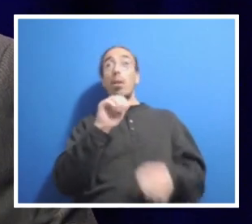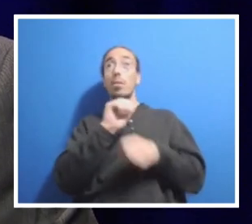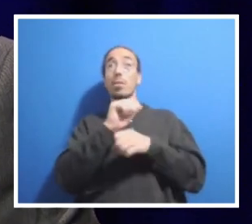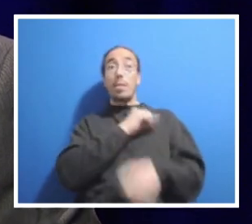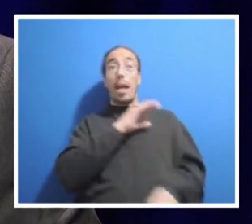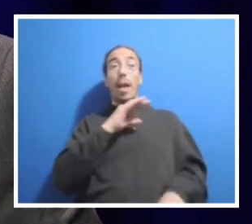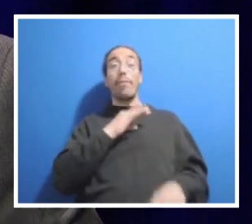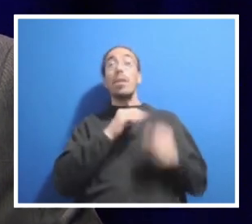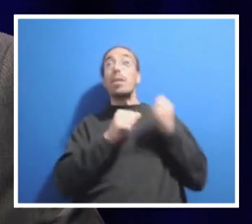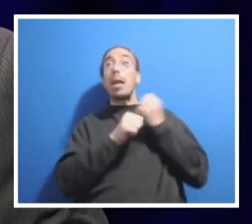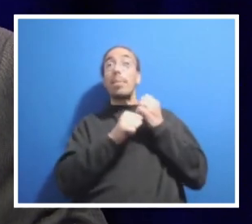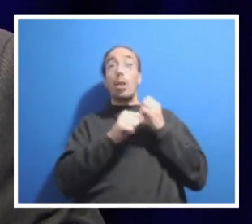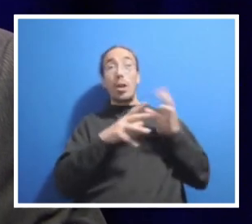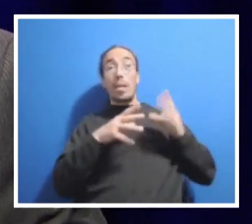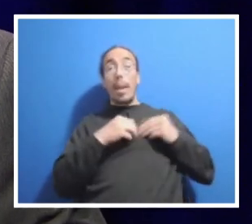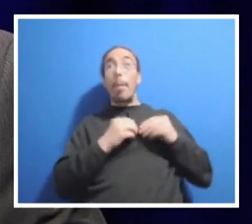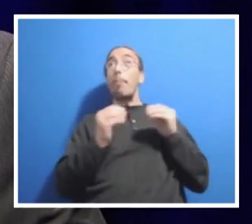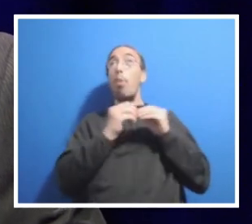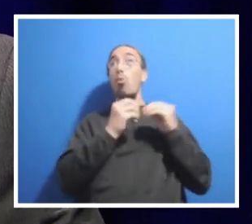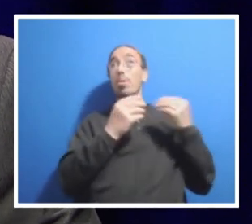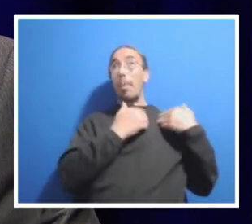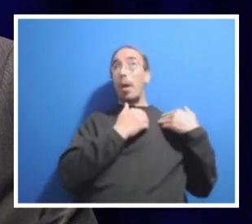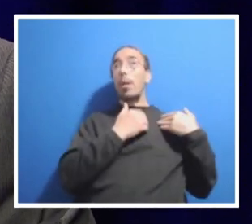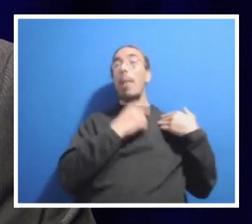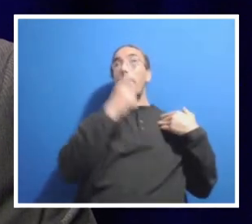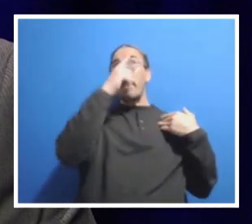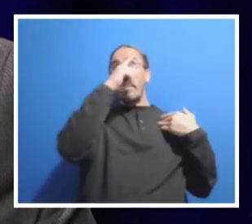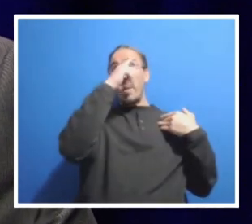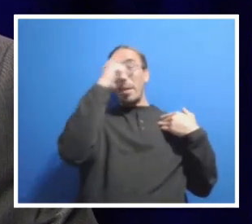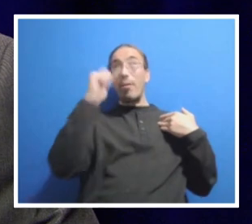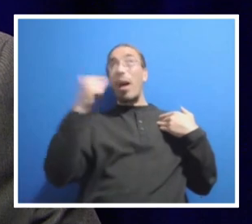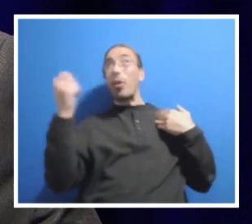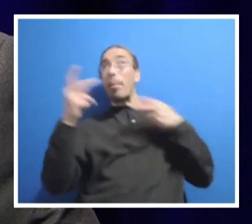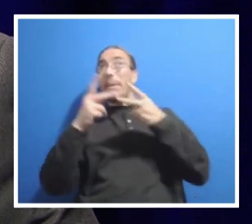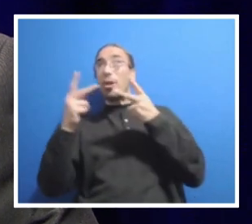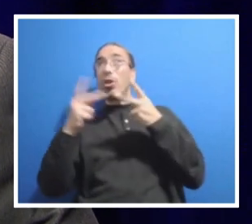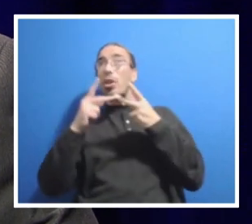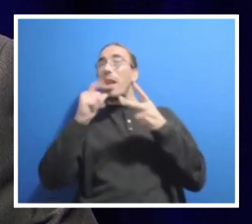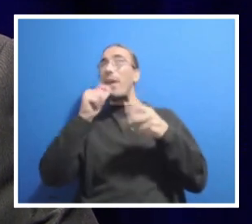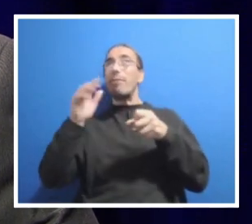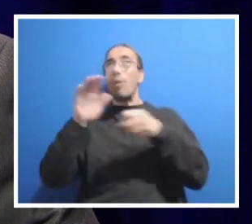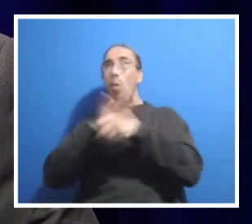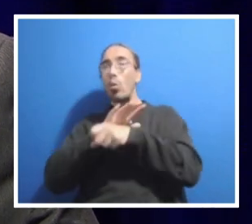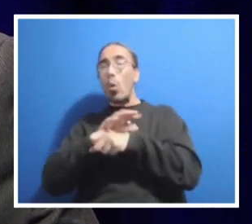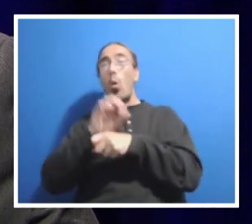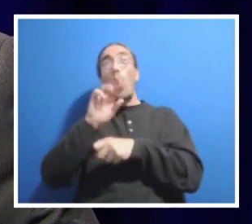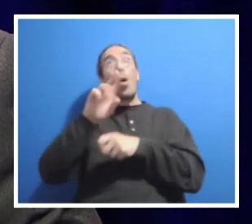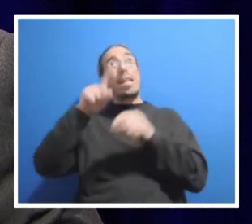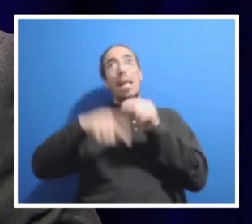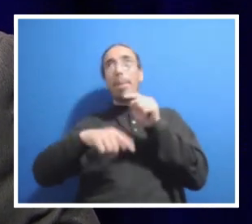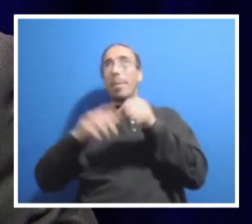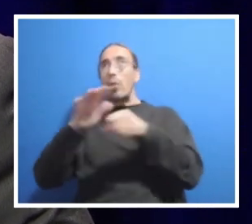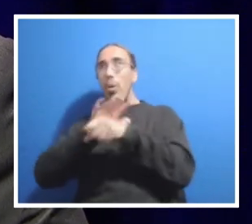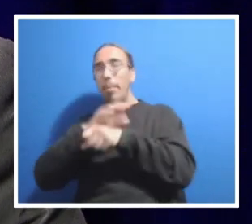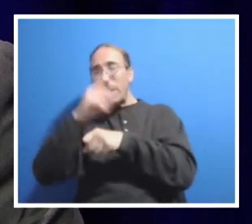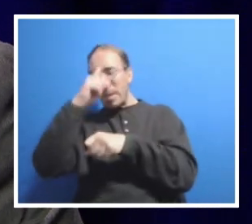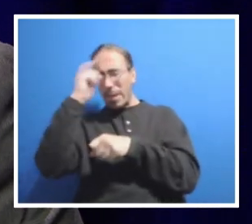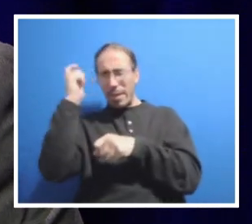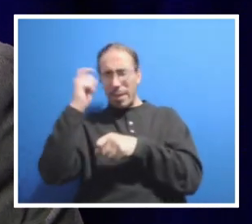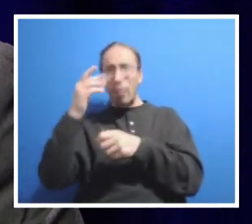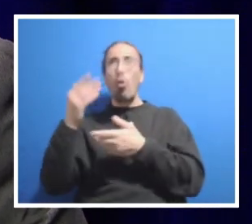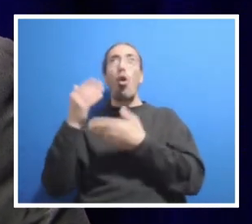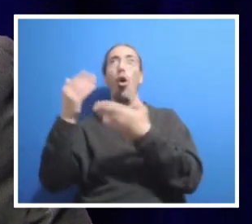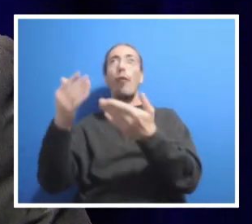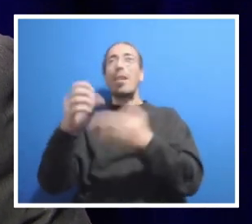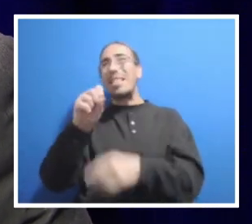on more responsibilities due to other positions not being filled or maybe can't be filled because they feel that the offering salary is